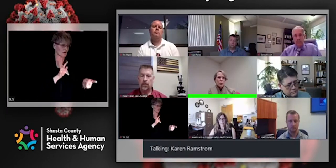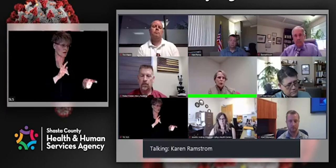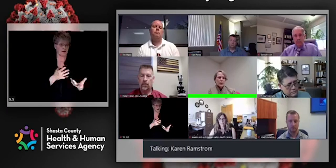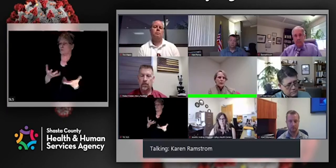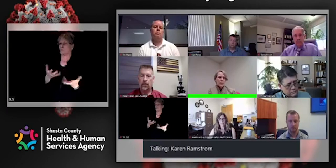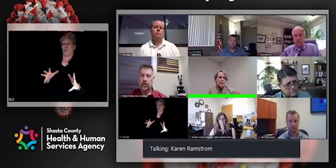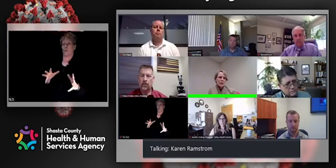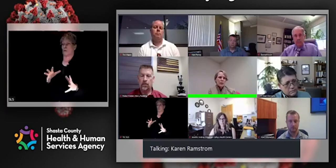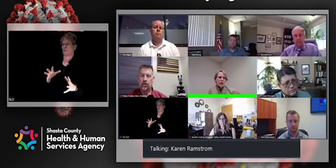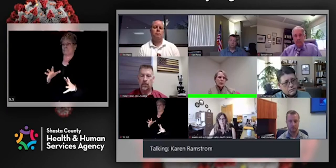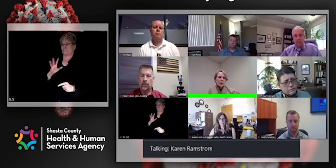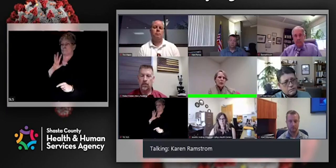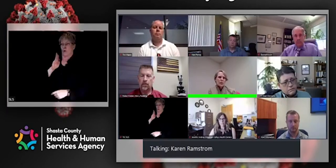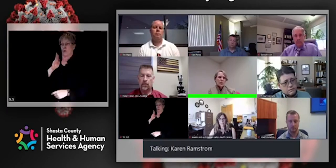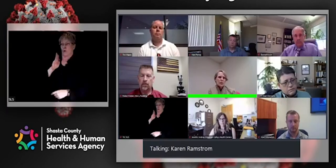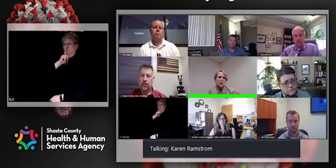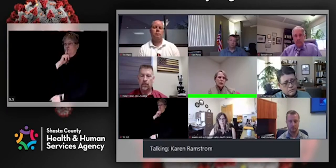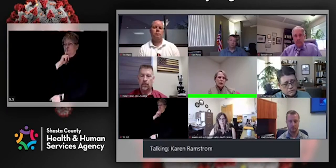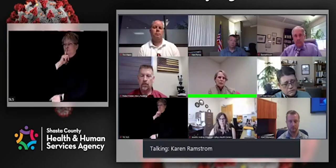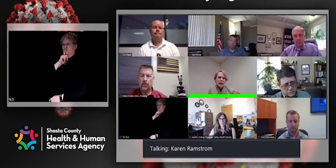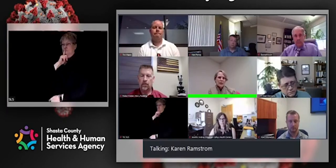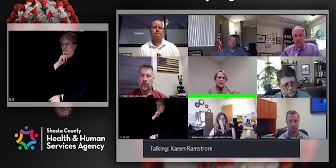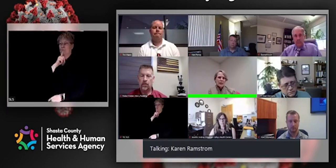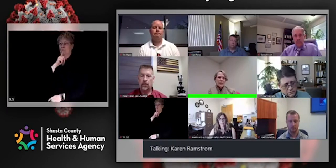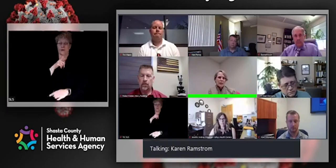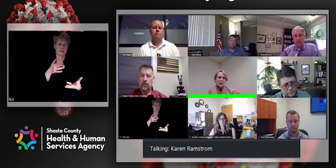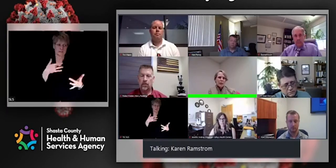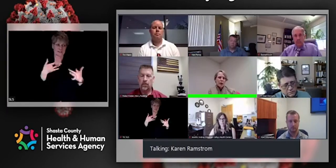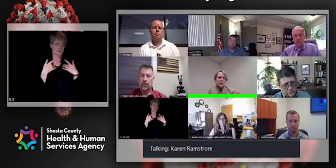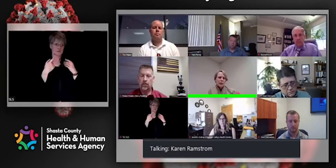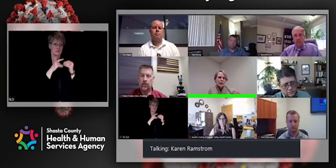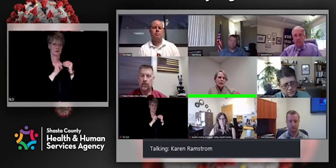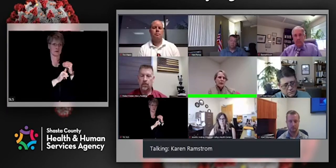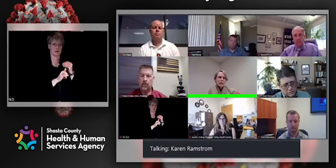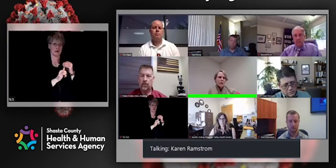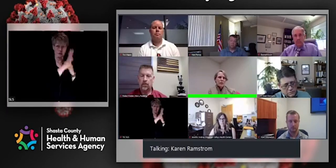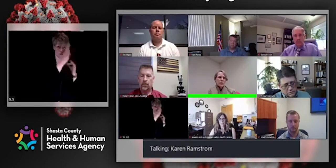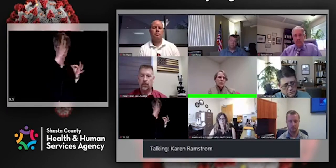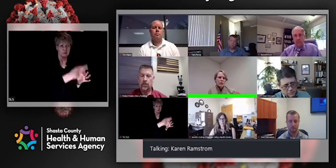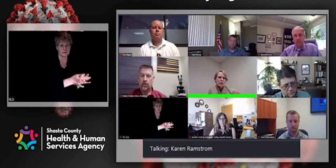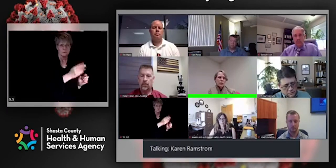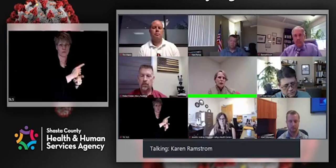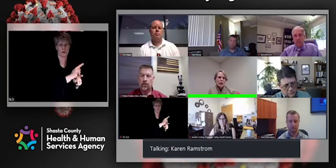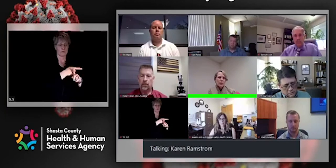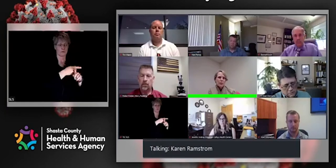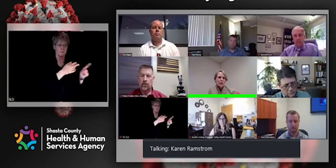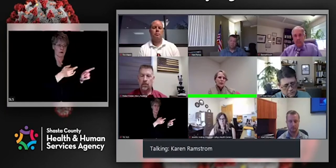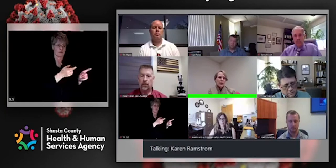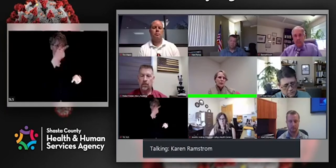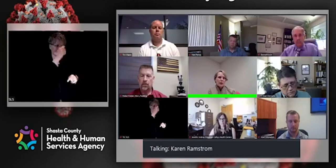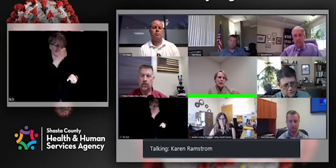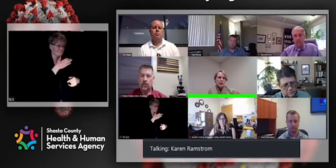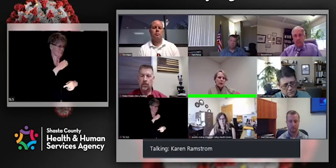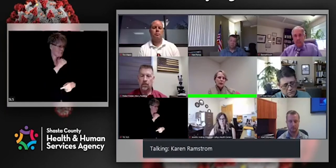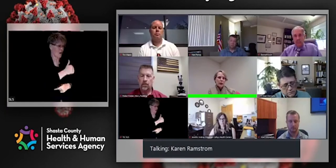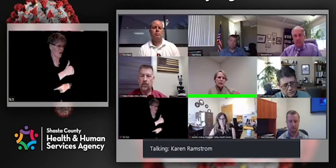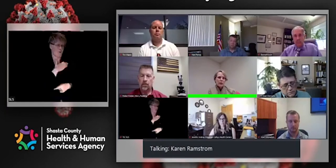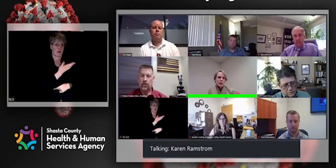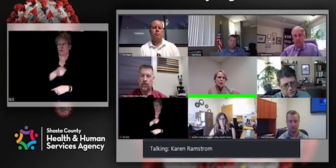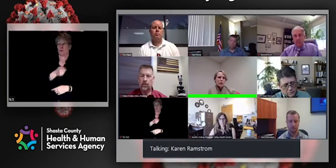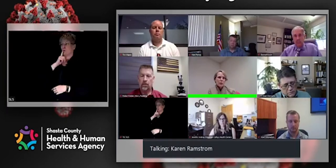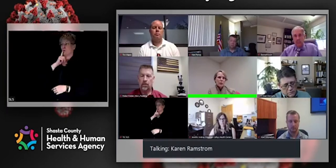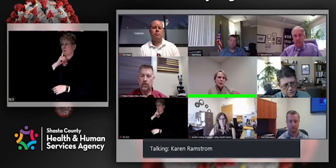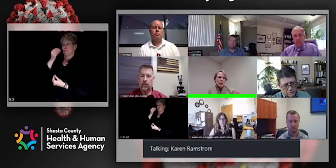which is their choice. But at the same time, it also prevents us from helping that person to protect the people they've been